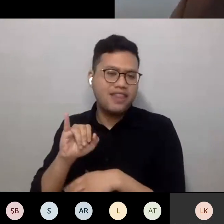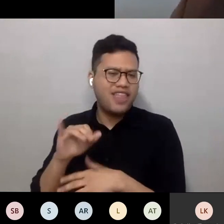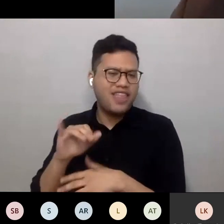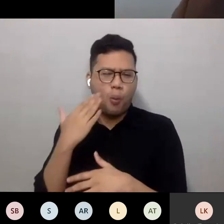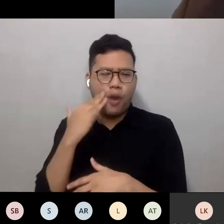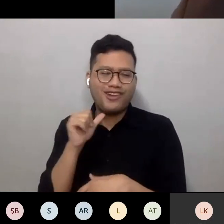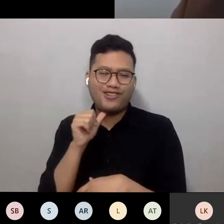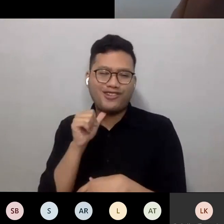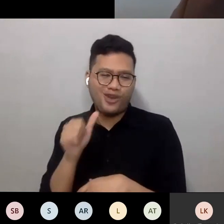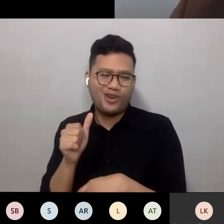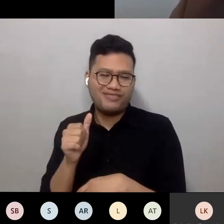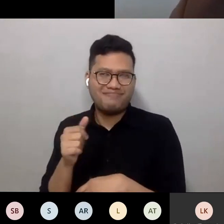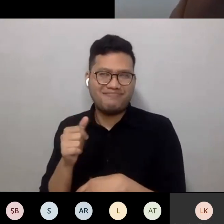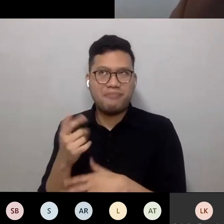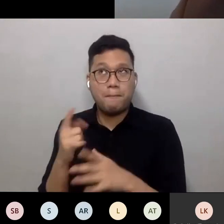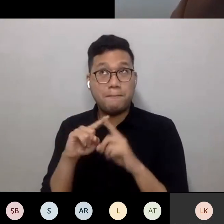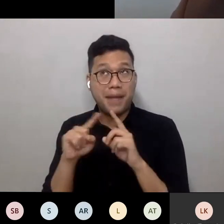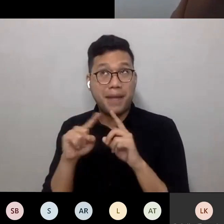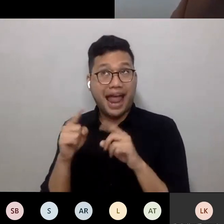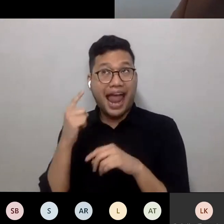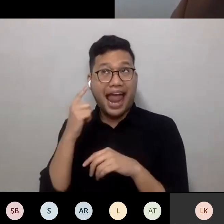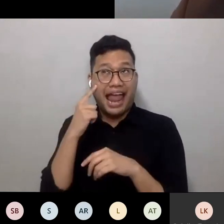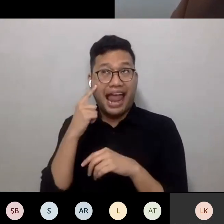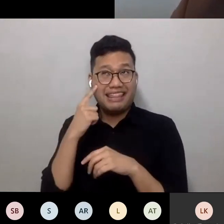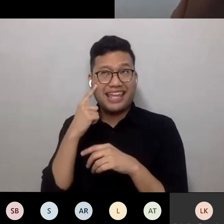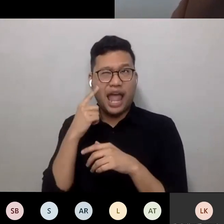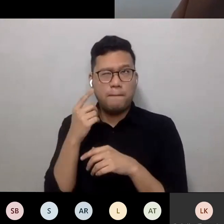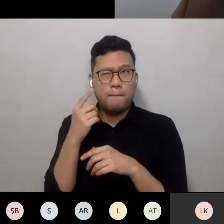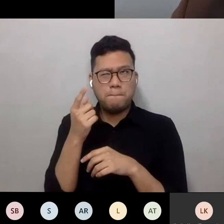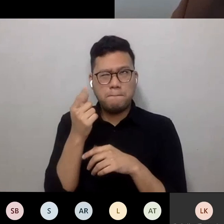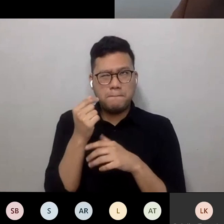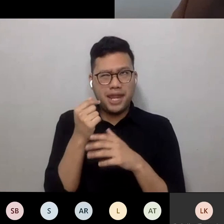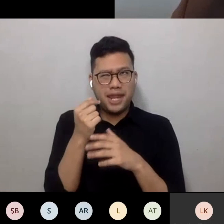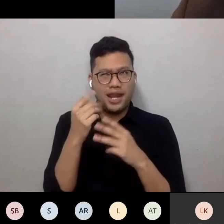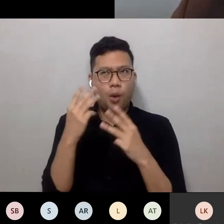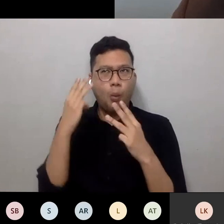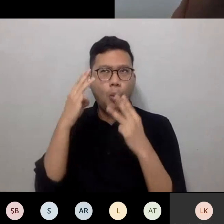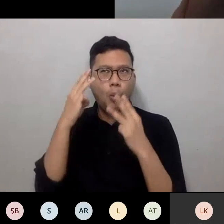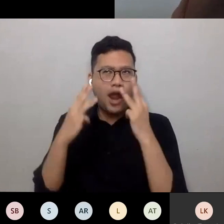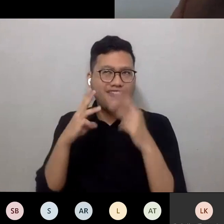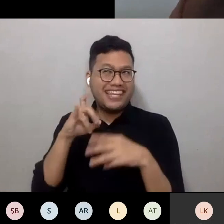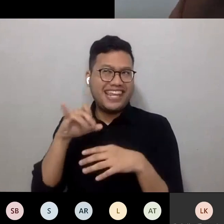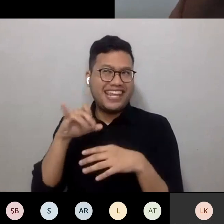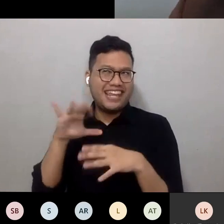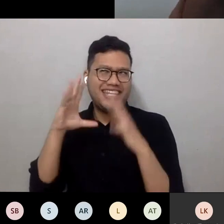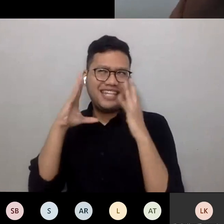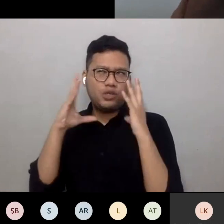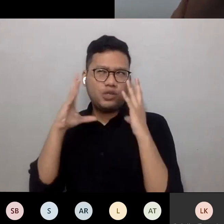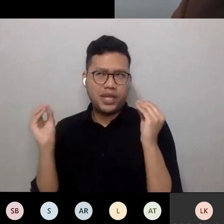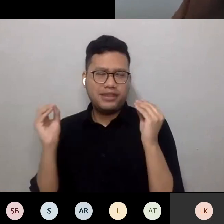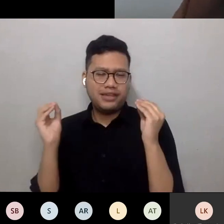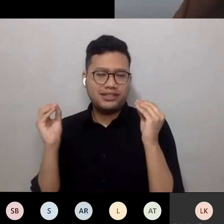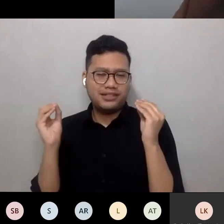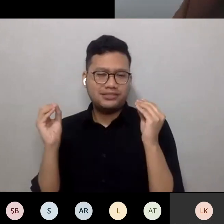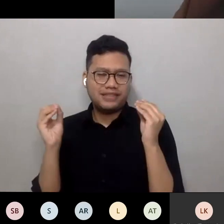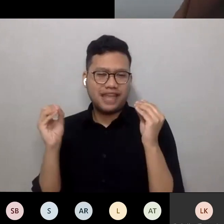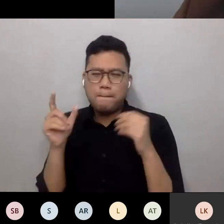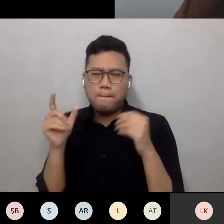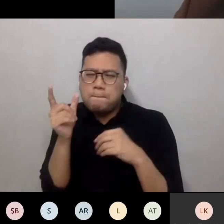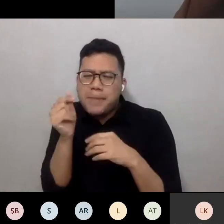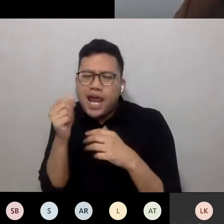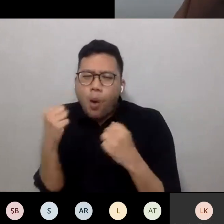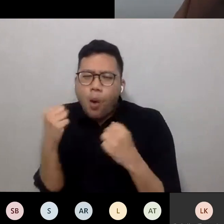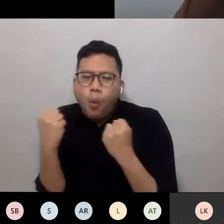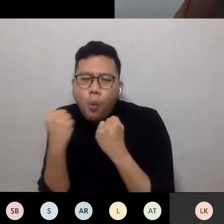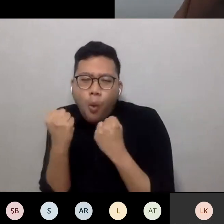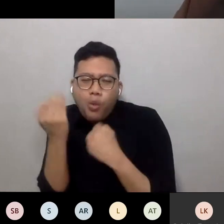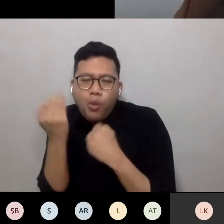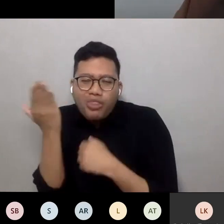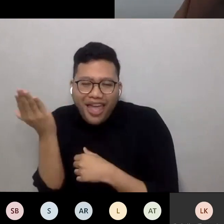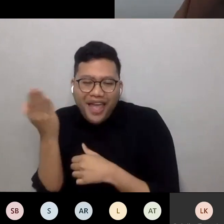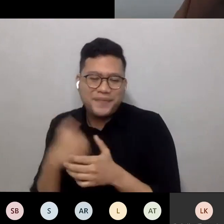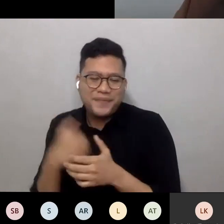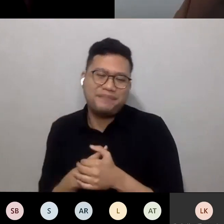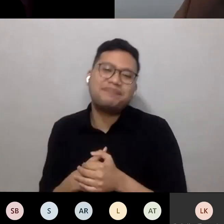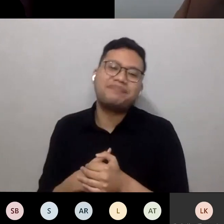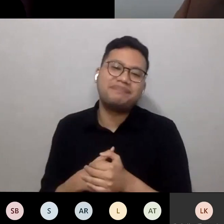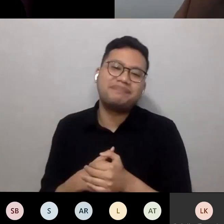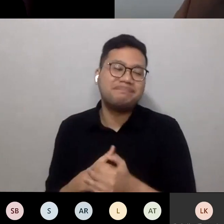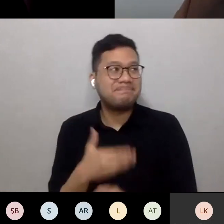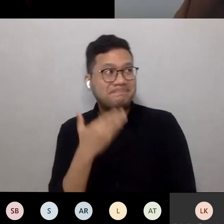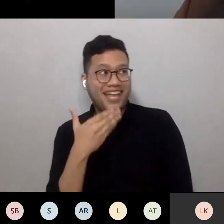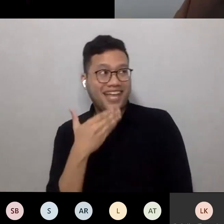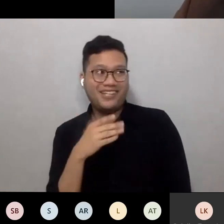a bit worried if it was in Sweden, if I was to be perfectly honest. It might be a bit too cold for me. Thank you, Jason.